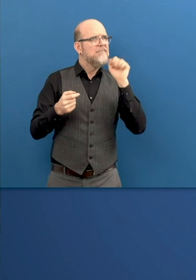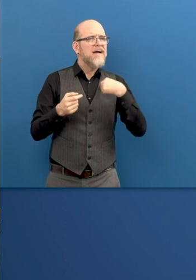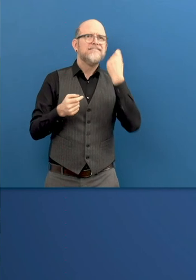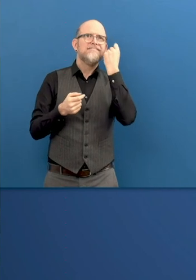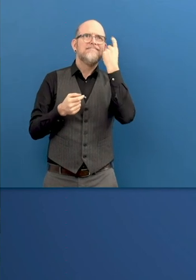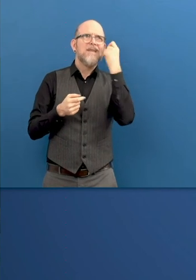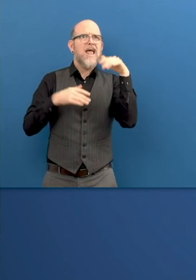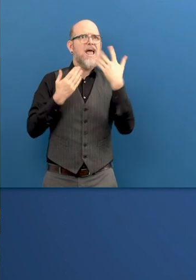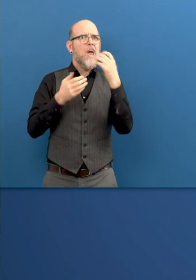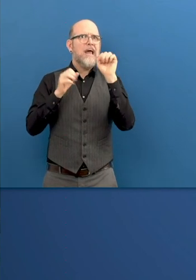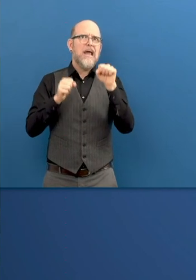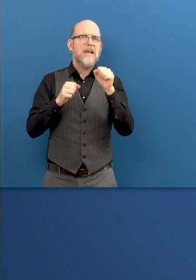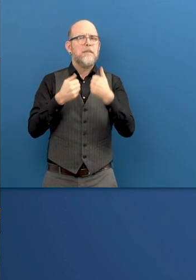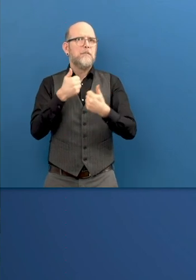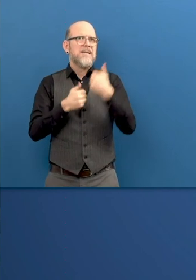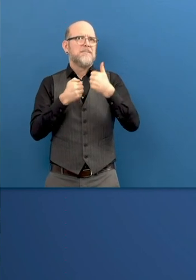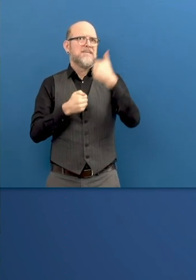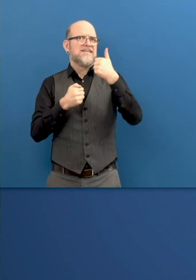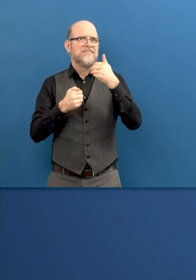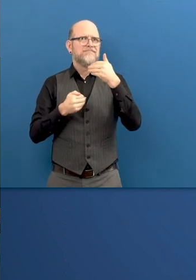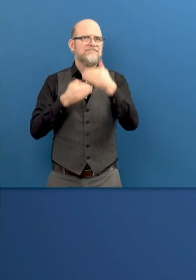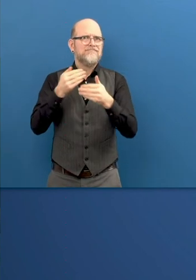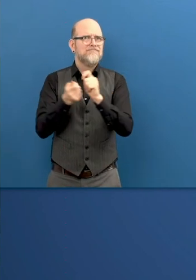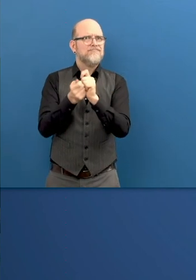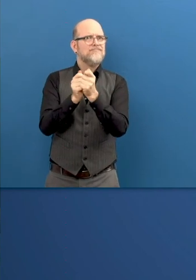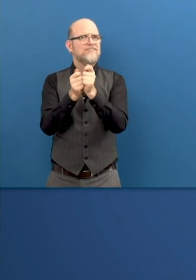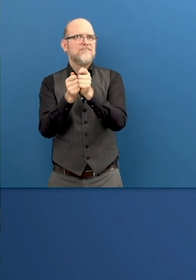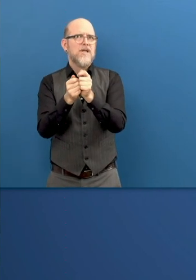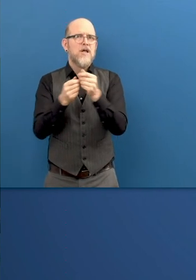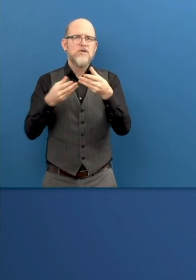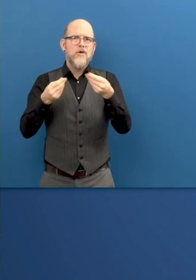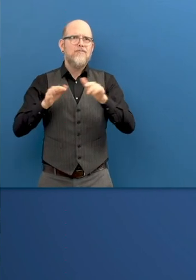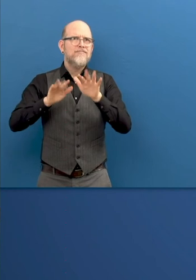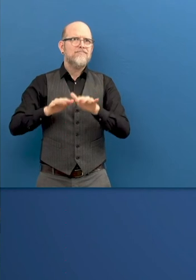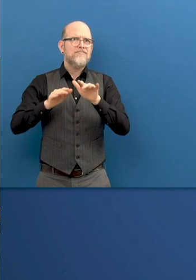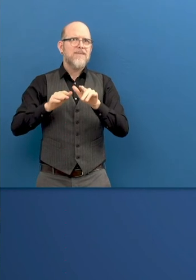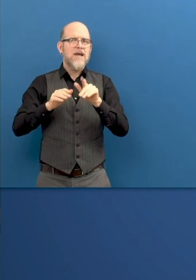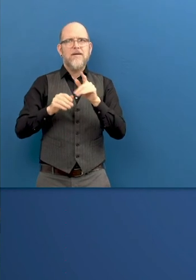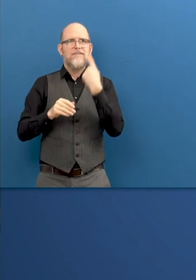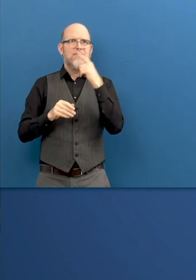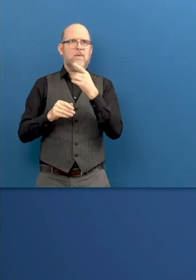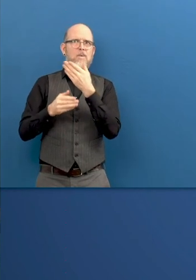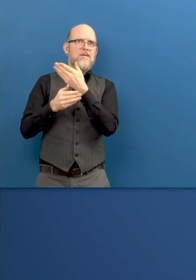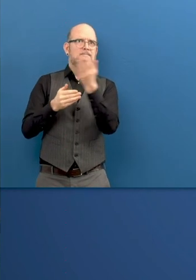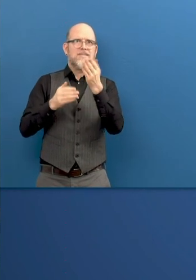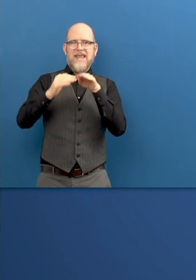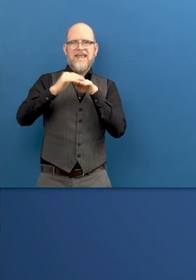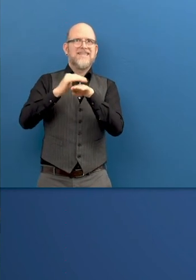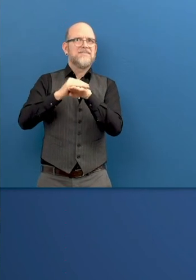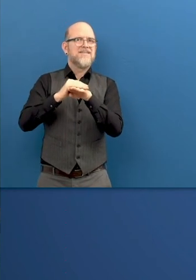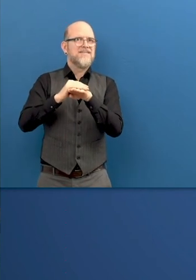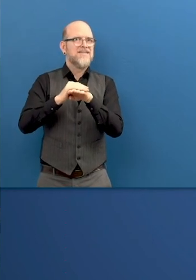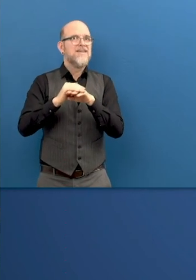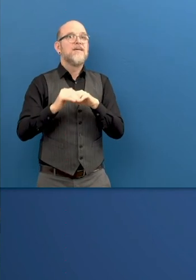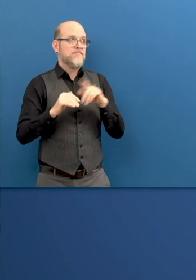more accessible. And then, because of this collaboration, we are improving our technology and we are also making